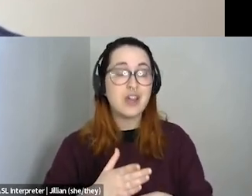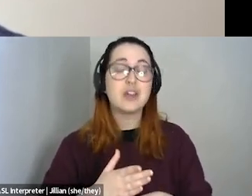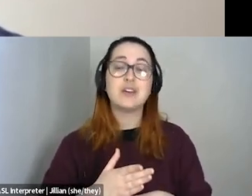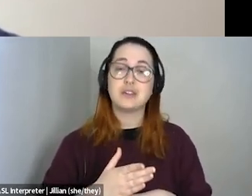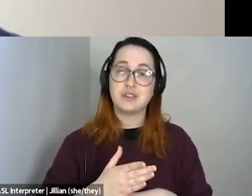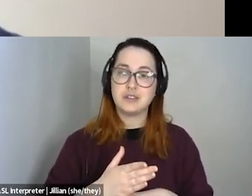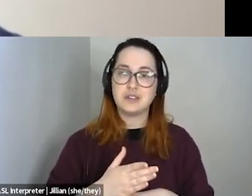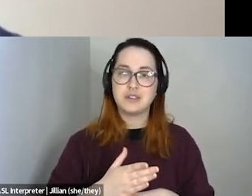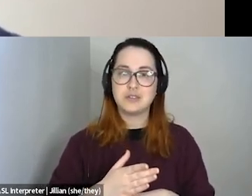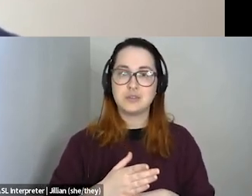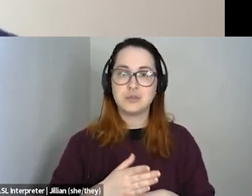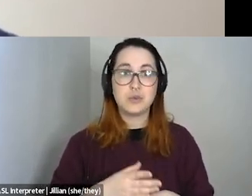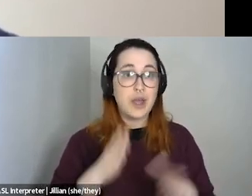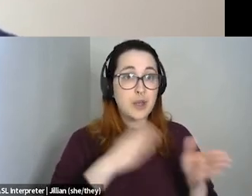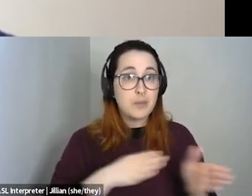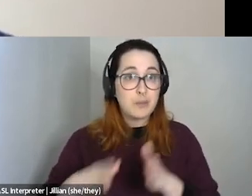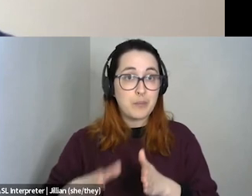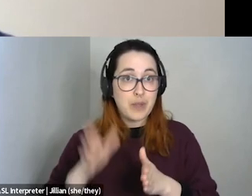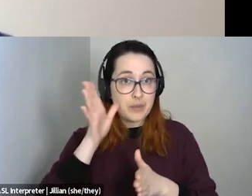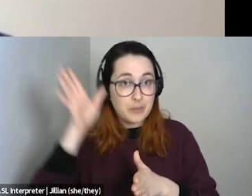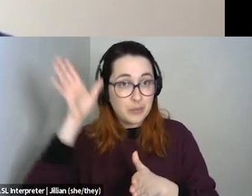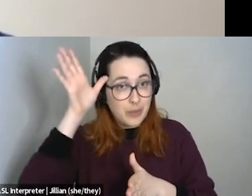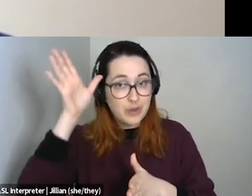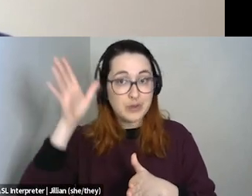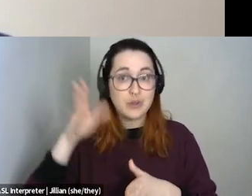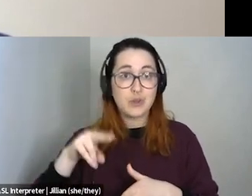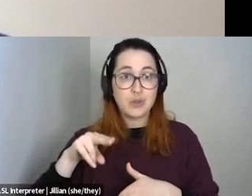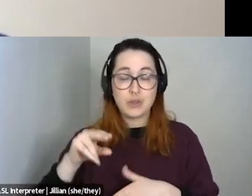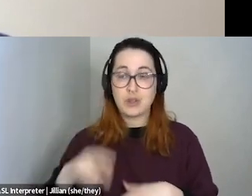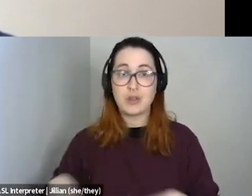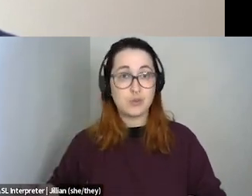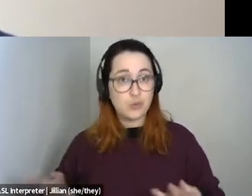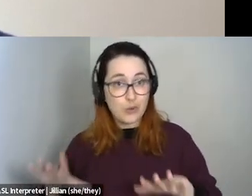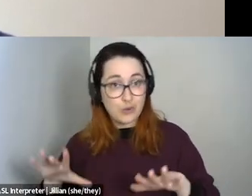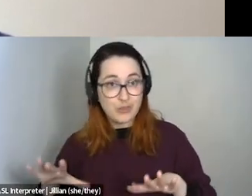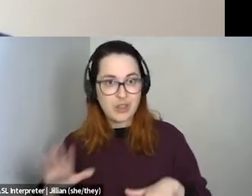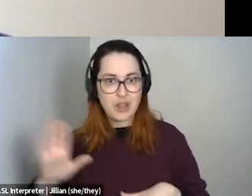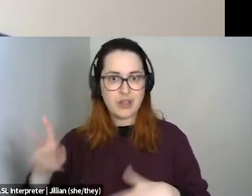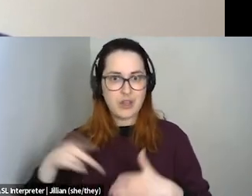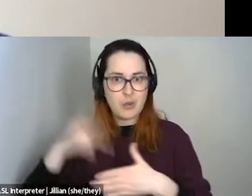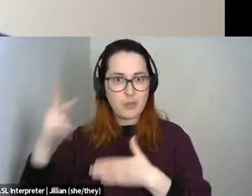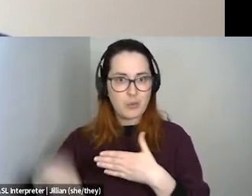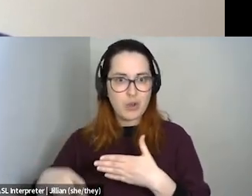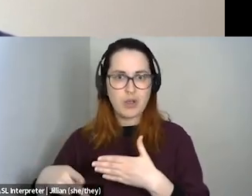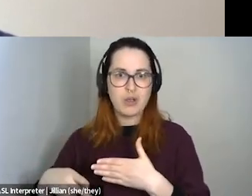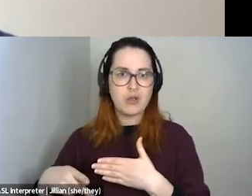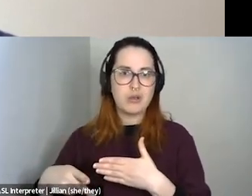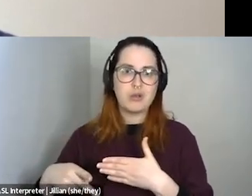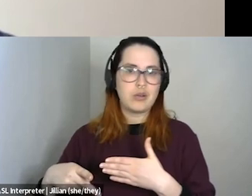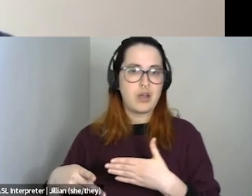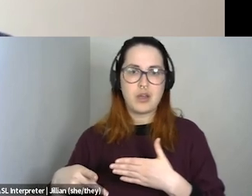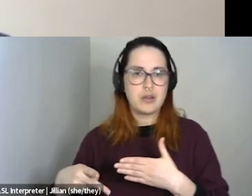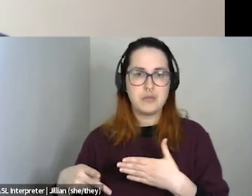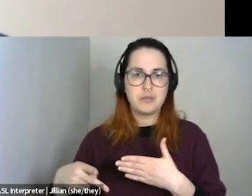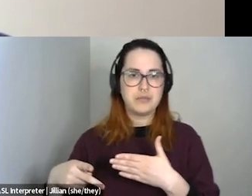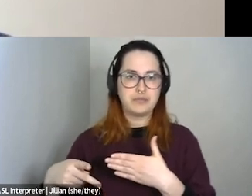um, what Planned Parenthood Newfoundland has done with their 2SLGBTQIA warm line is the most inspiring thing I've ever heard about. Um, you